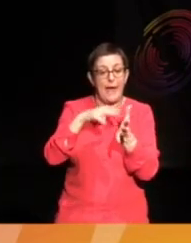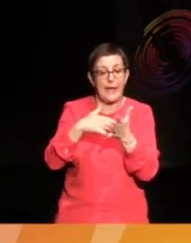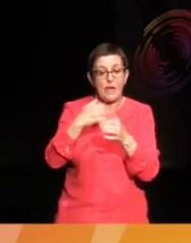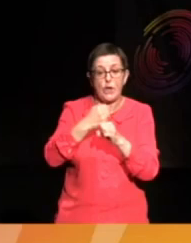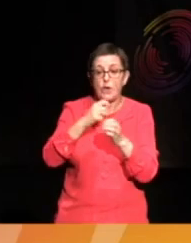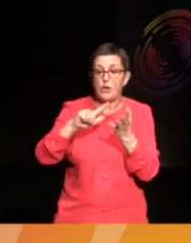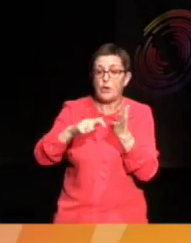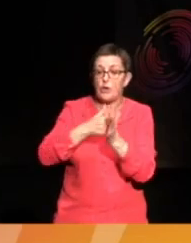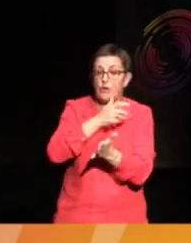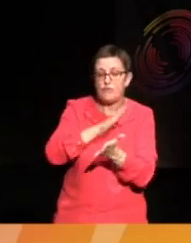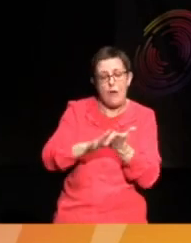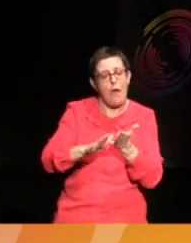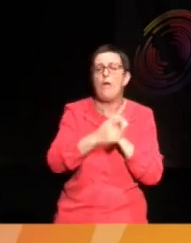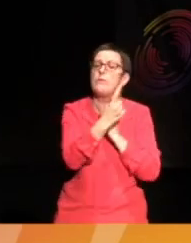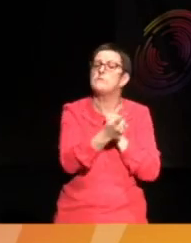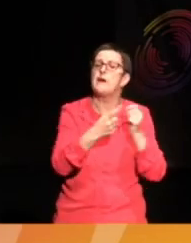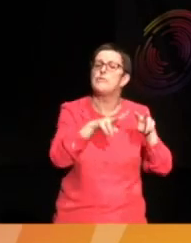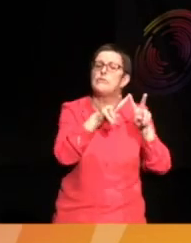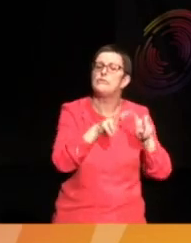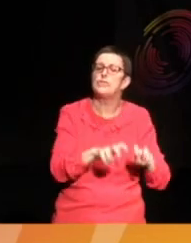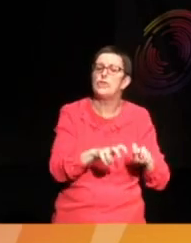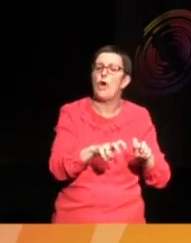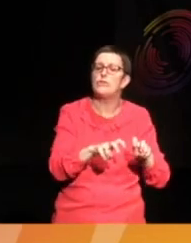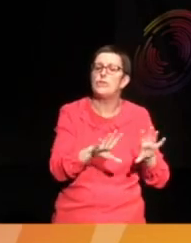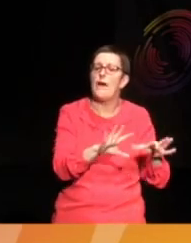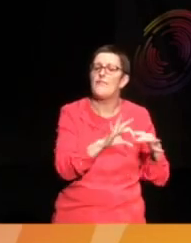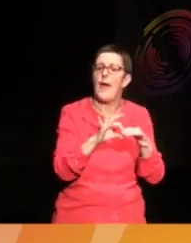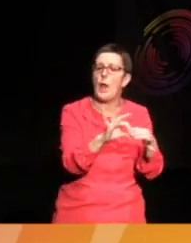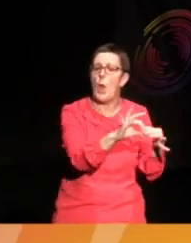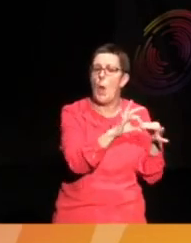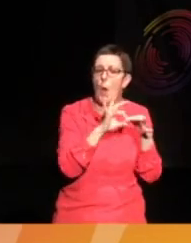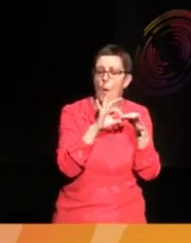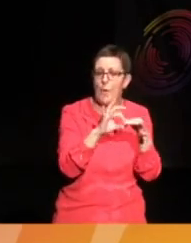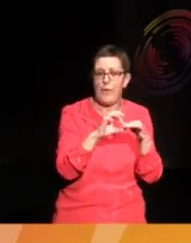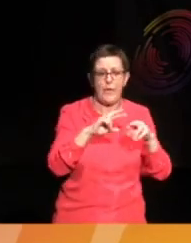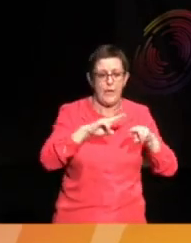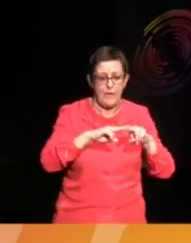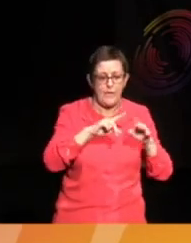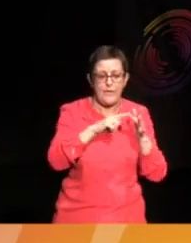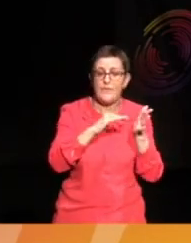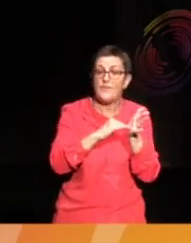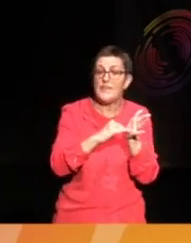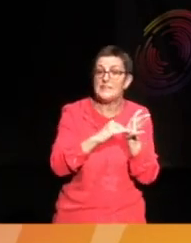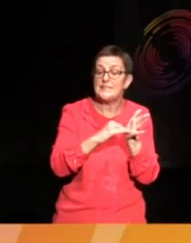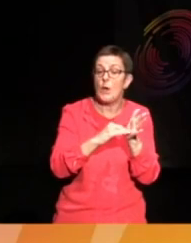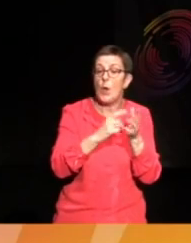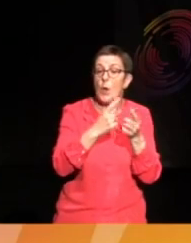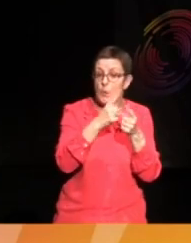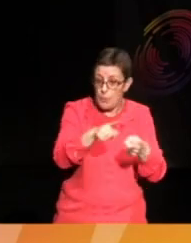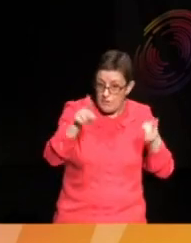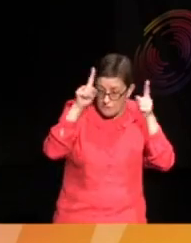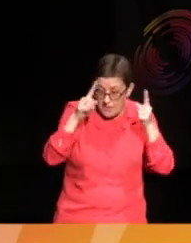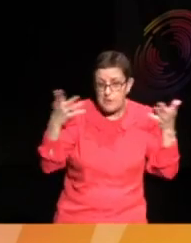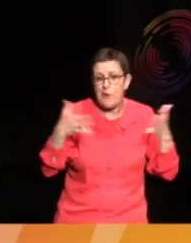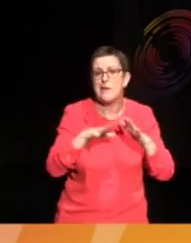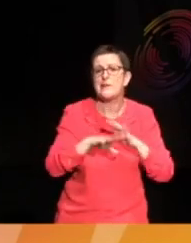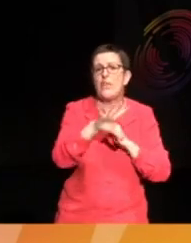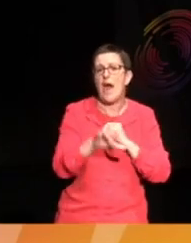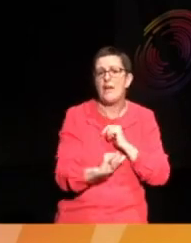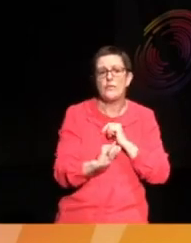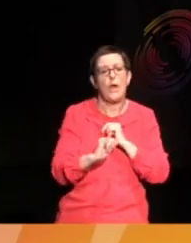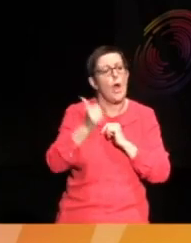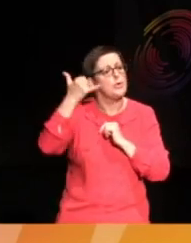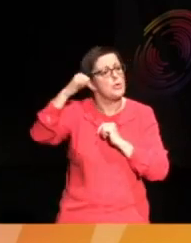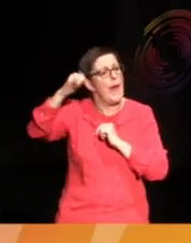research fellow and curator at Witts University in Johannesburg, South Africa. And hot off the